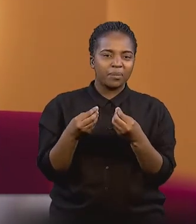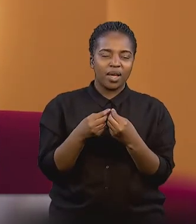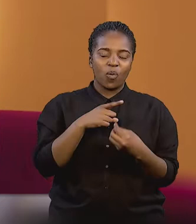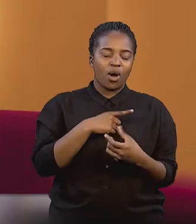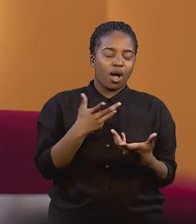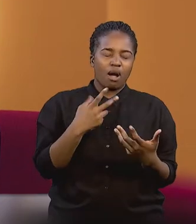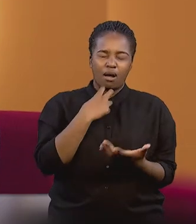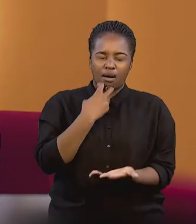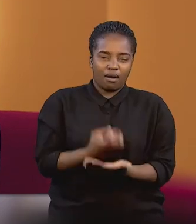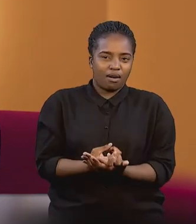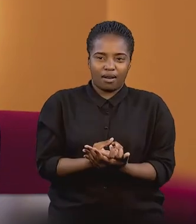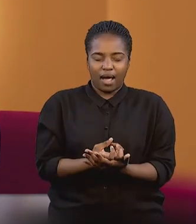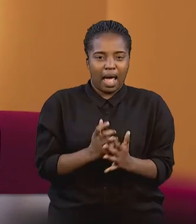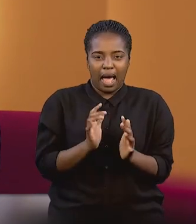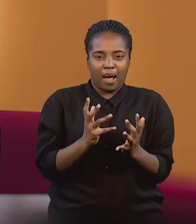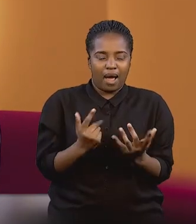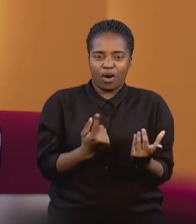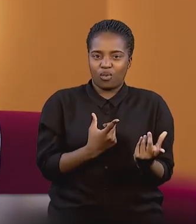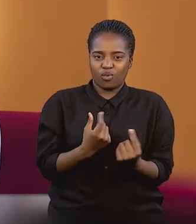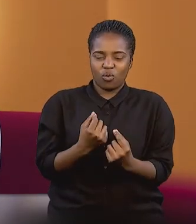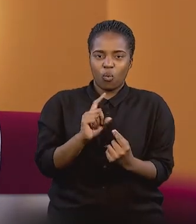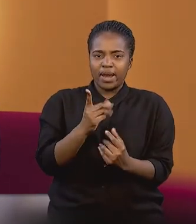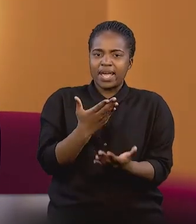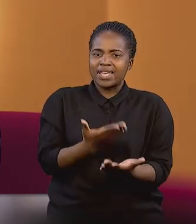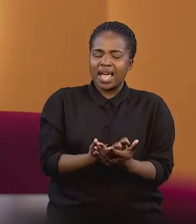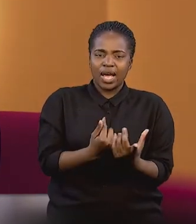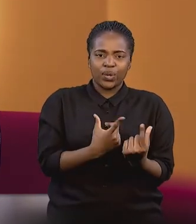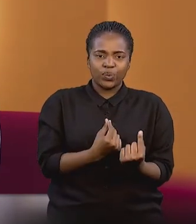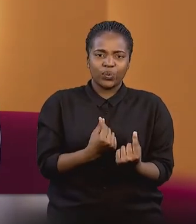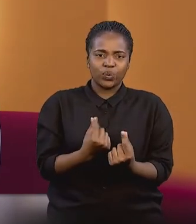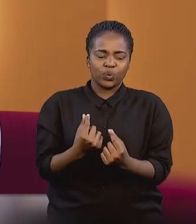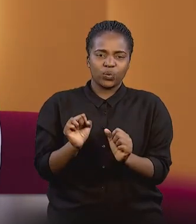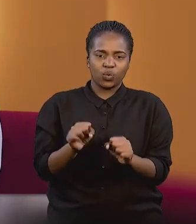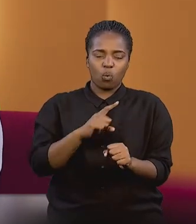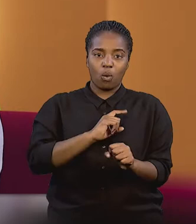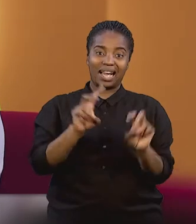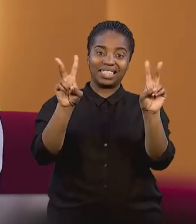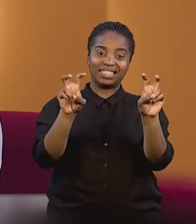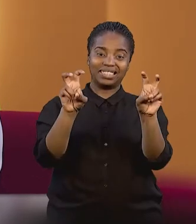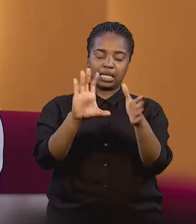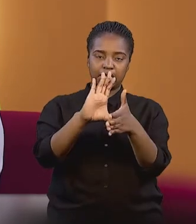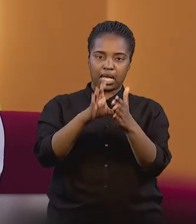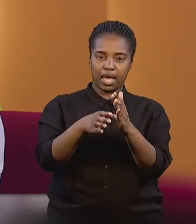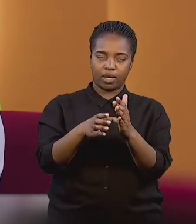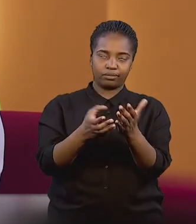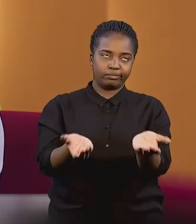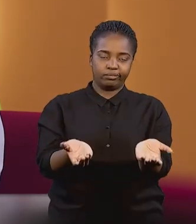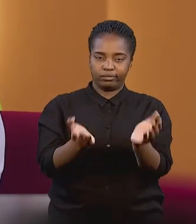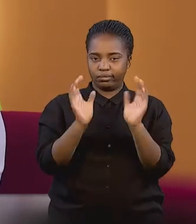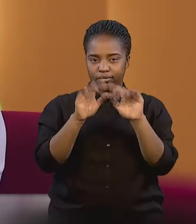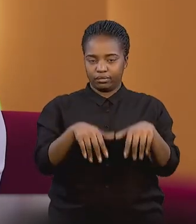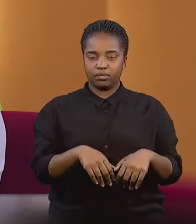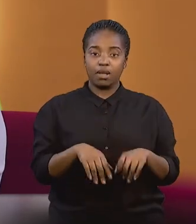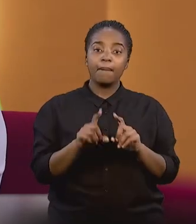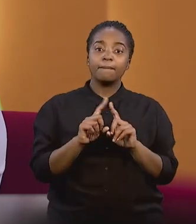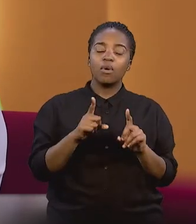it's just so amazing to see what they are able to do. Being called disabled, which to me is a total farce,